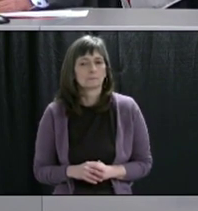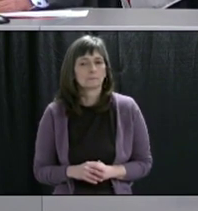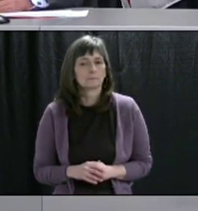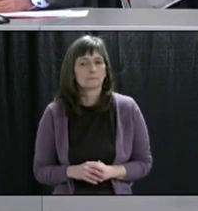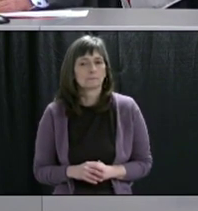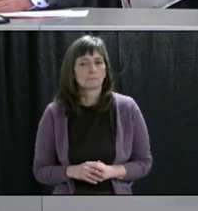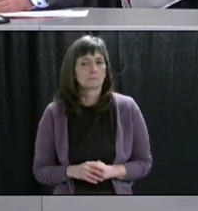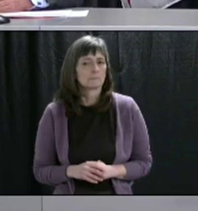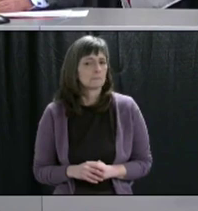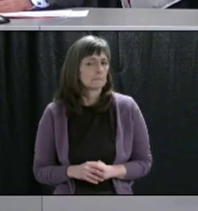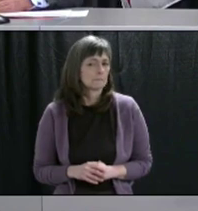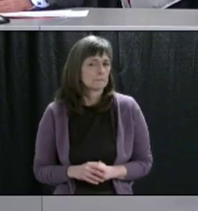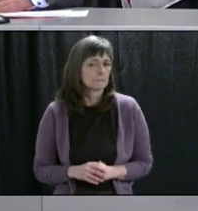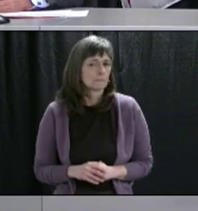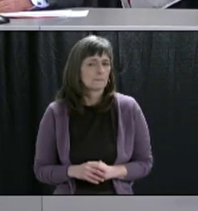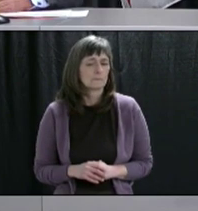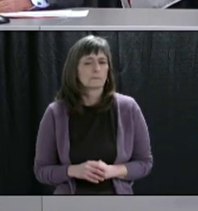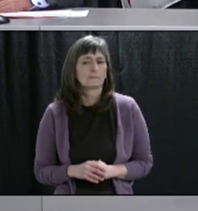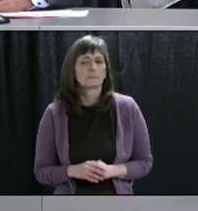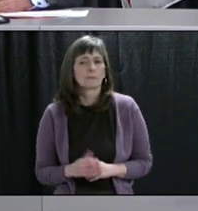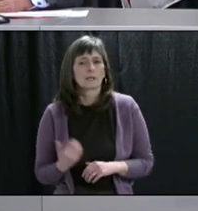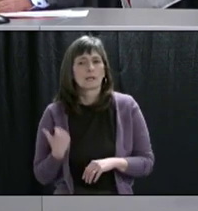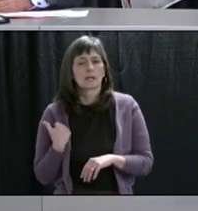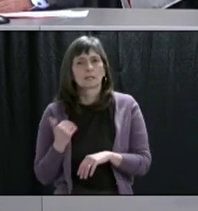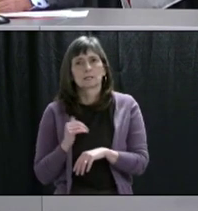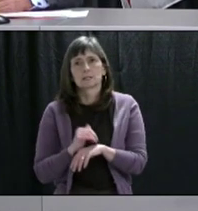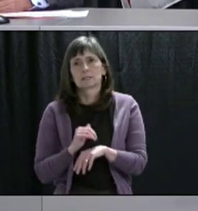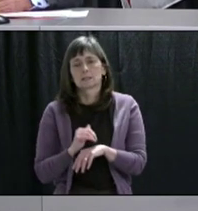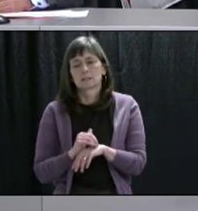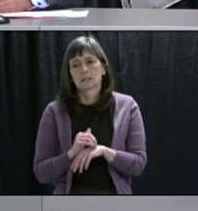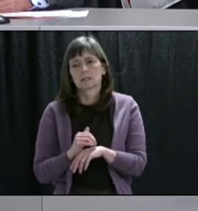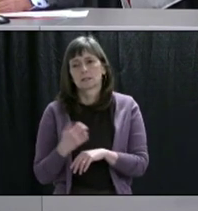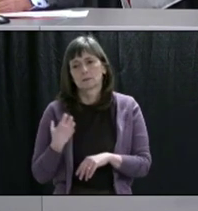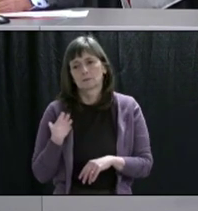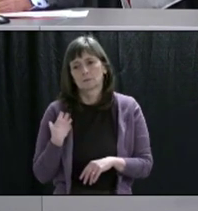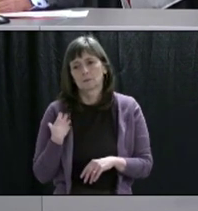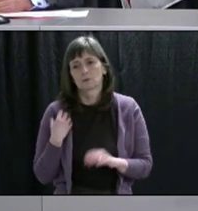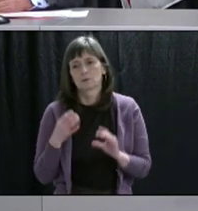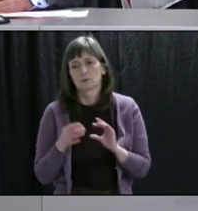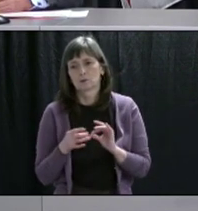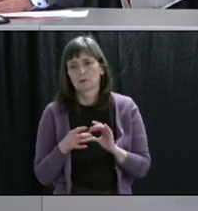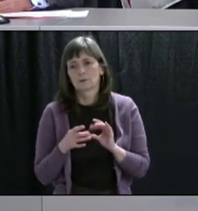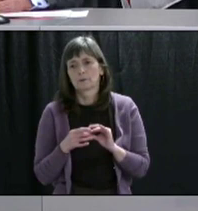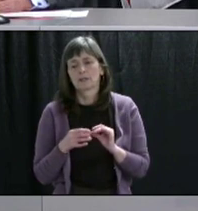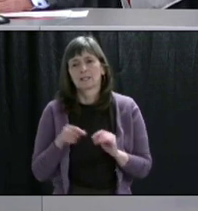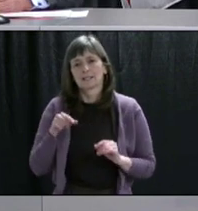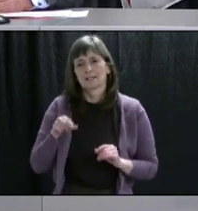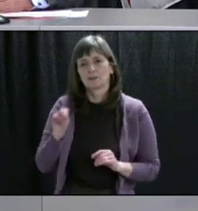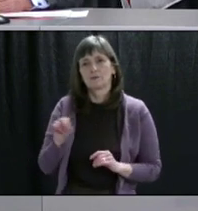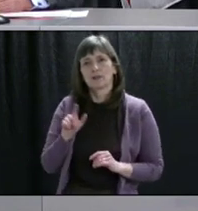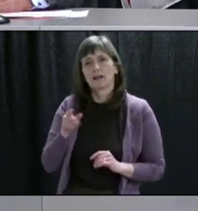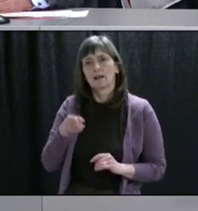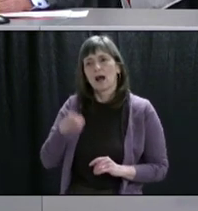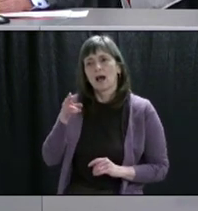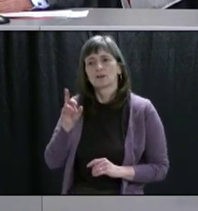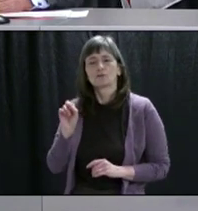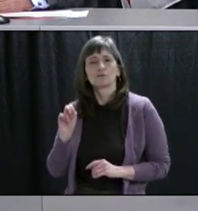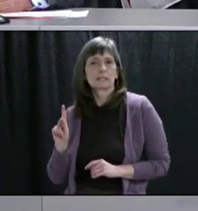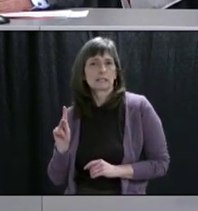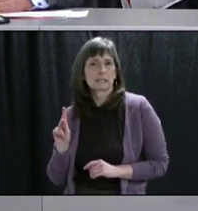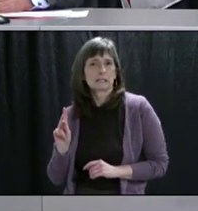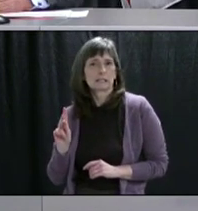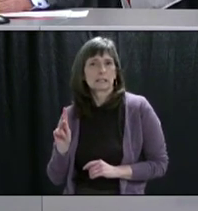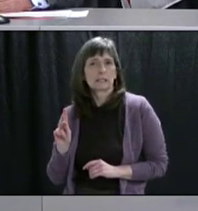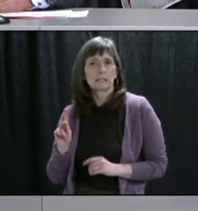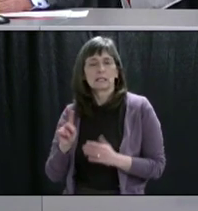Mr. Hagee, you commented last night on the high number of risk factors in this province being, you know, the advanced